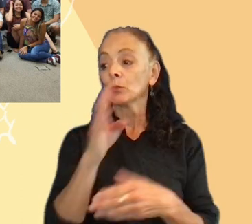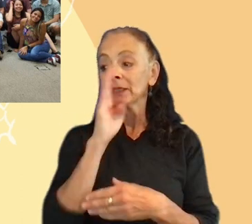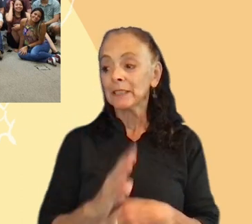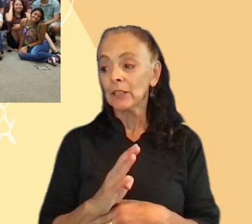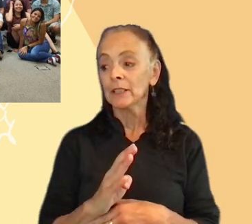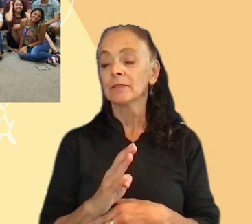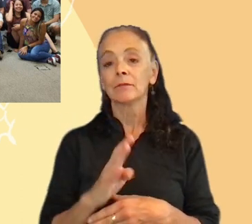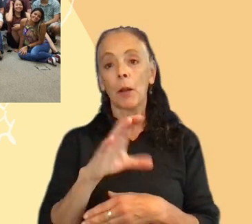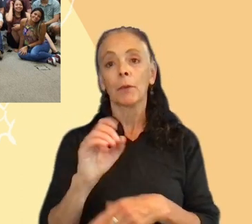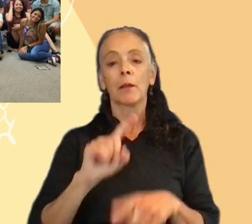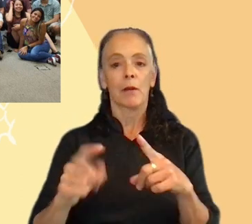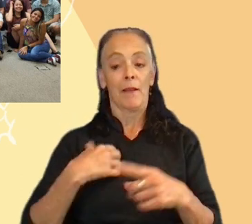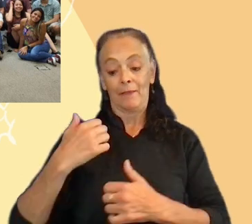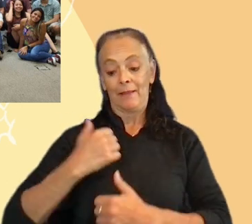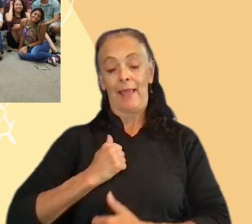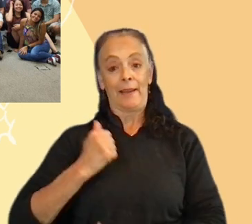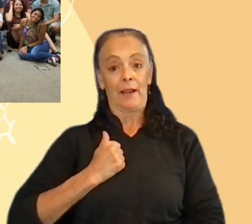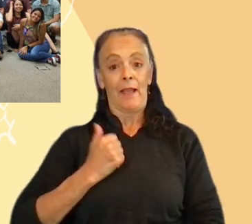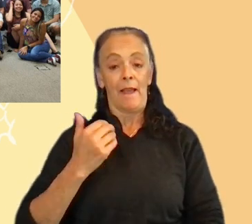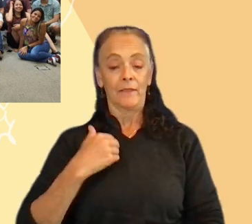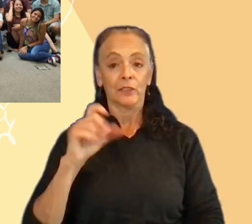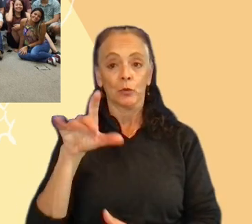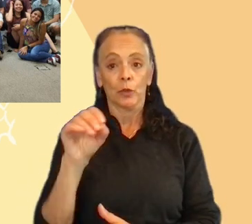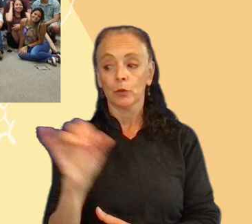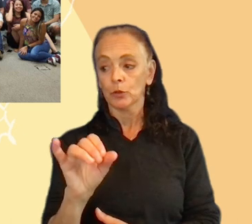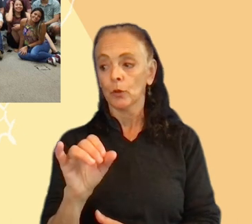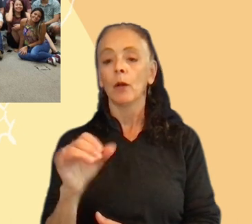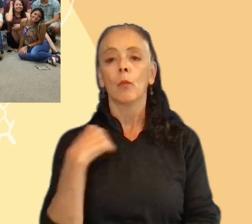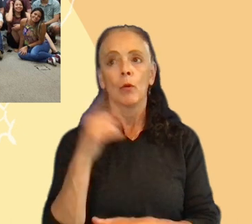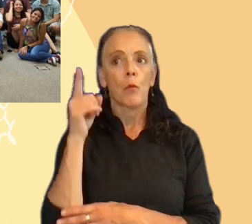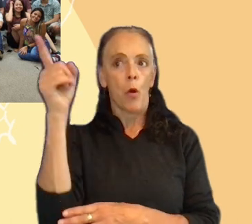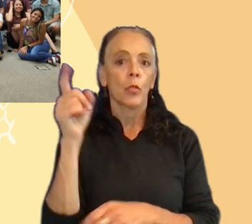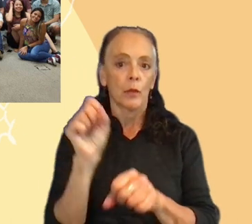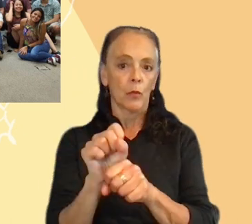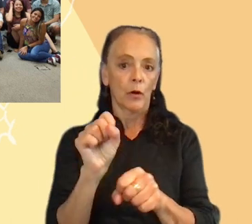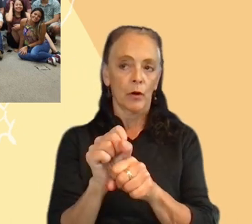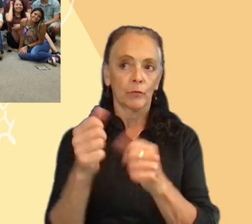studios too and we have been remotely working since March 20.